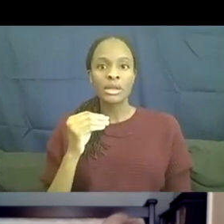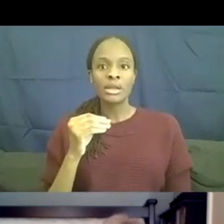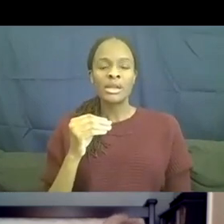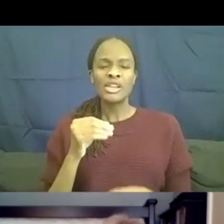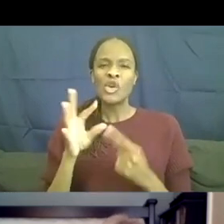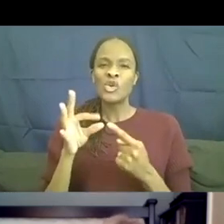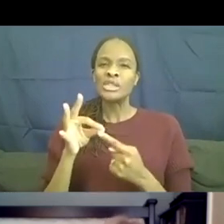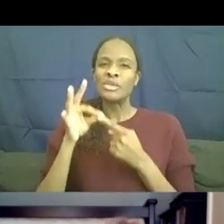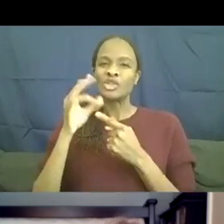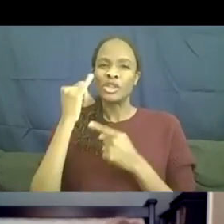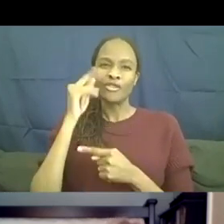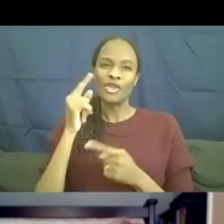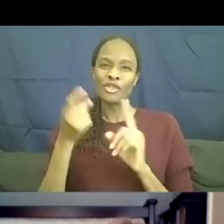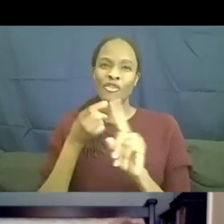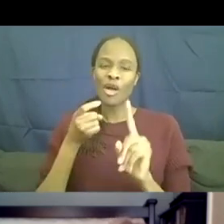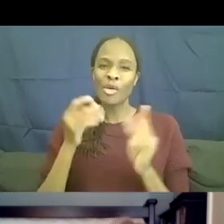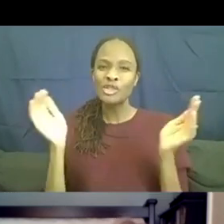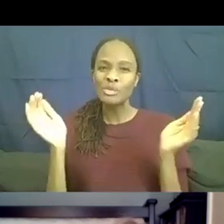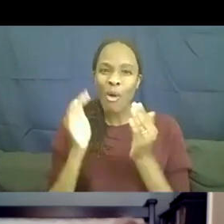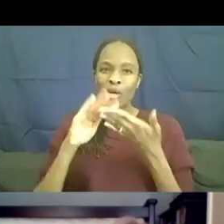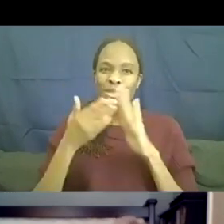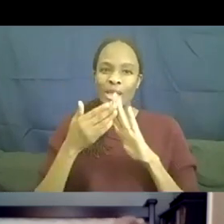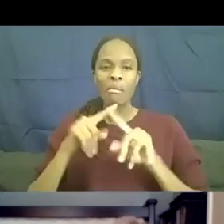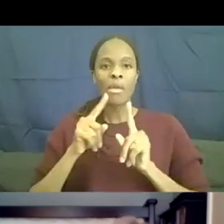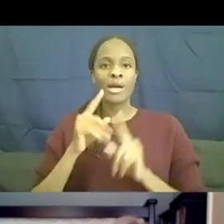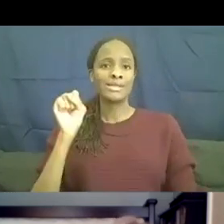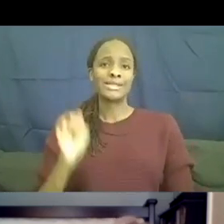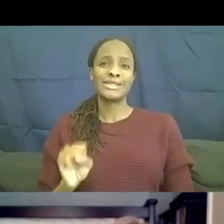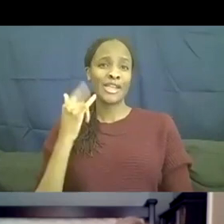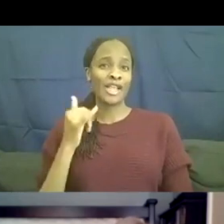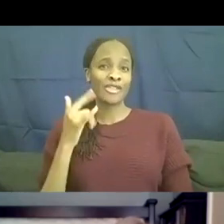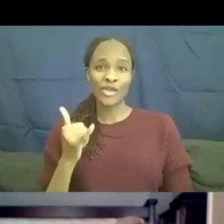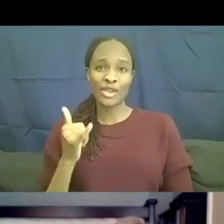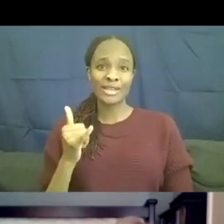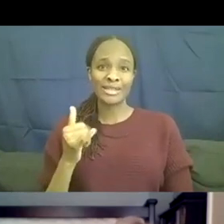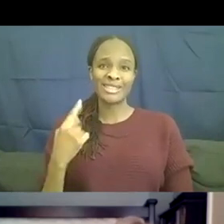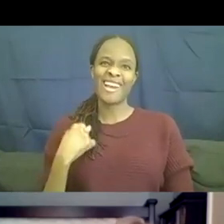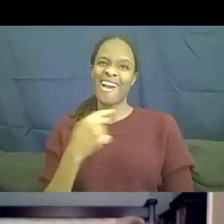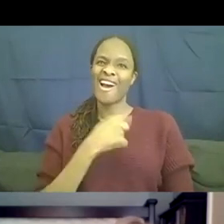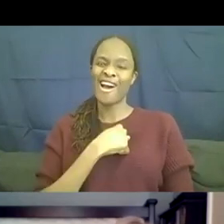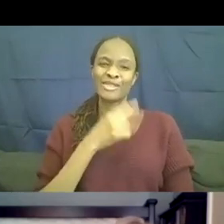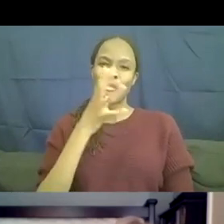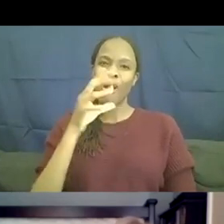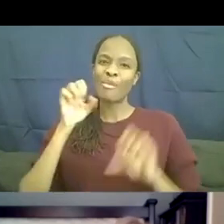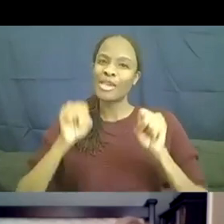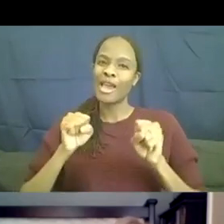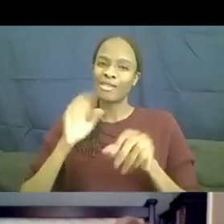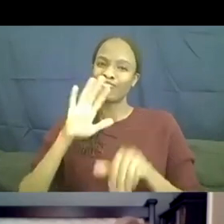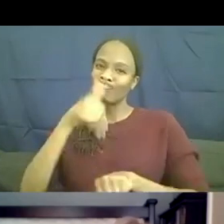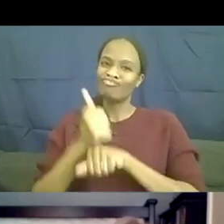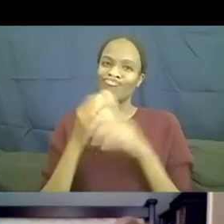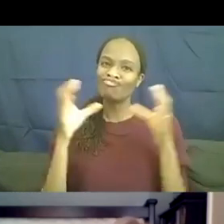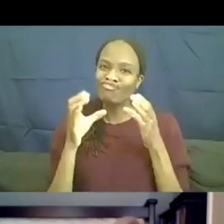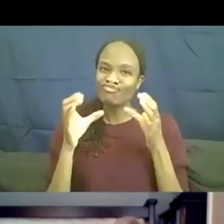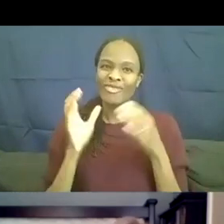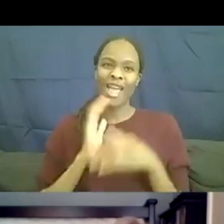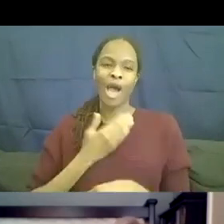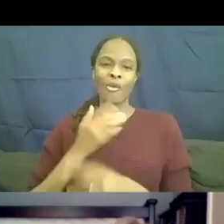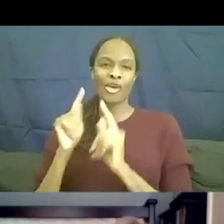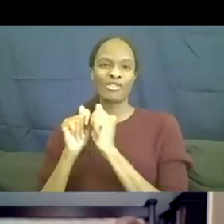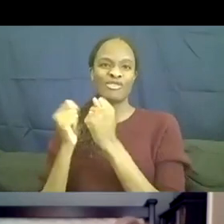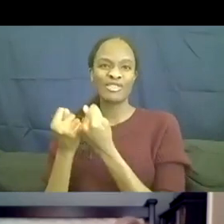town, like in Southern California, us moms are able to kind of form our own little tribes, but there were a lot of people that were really